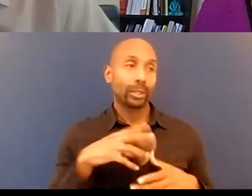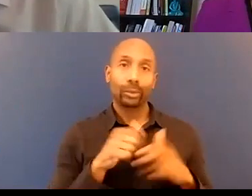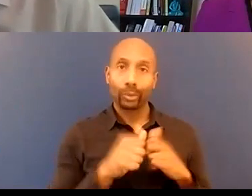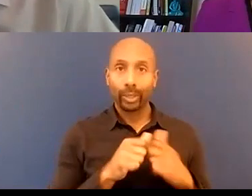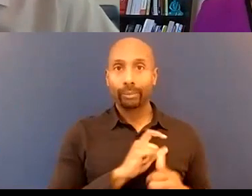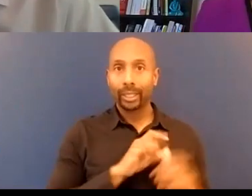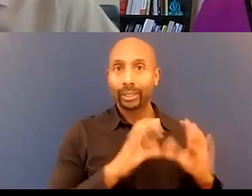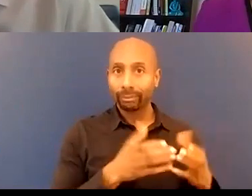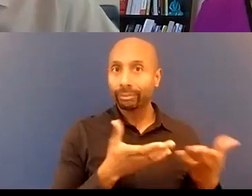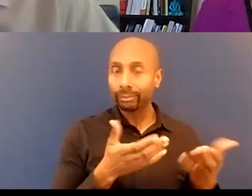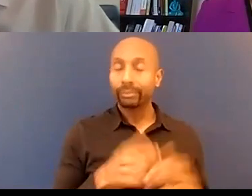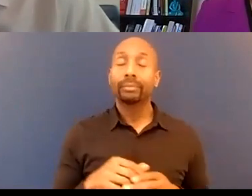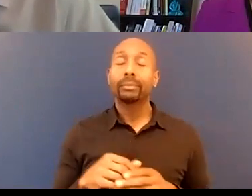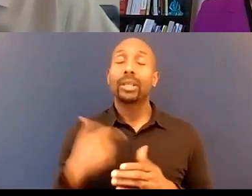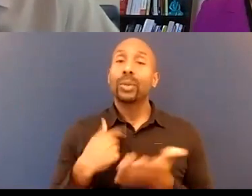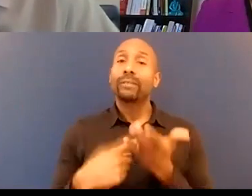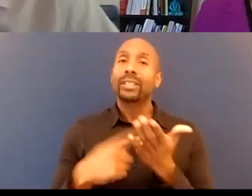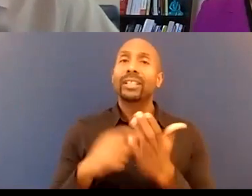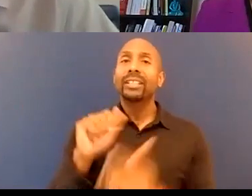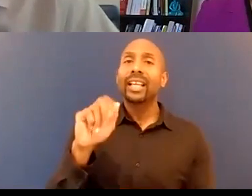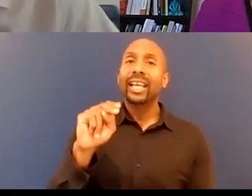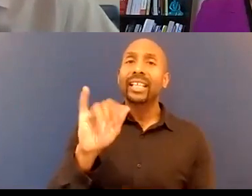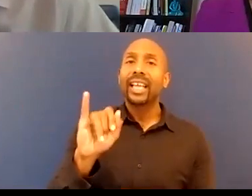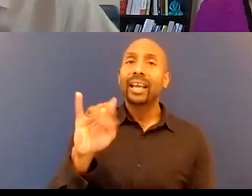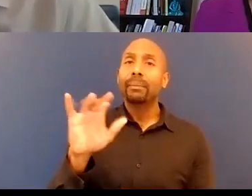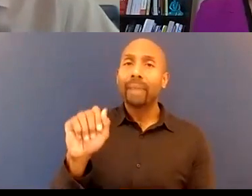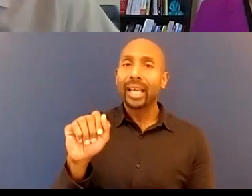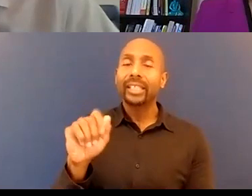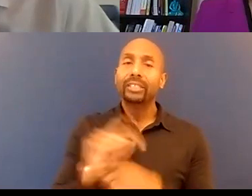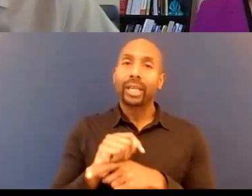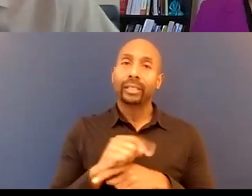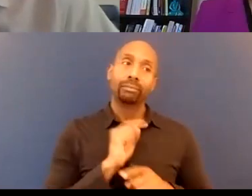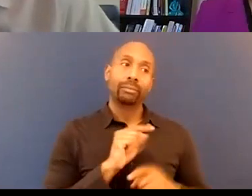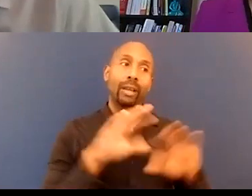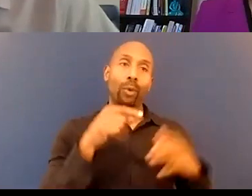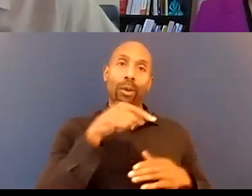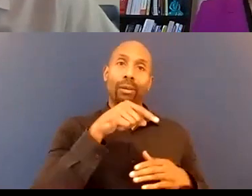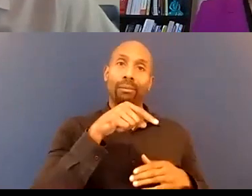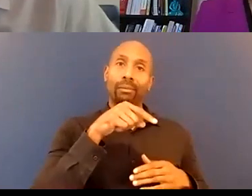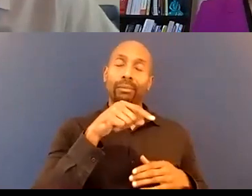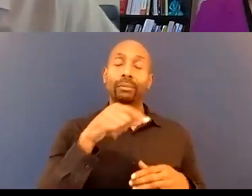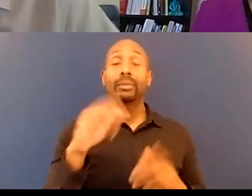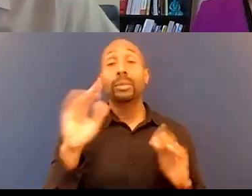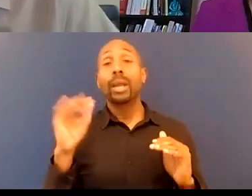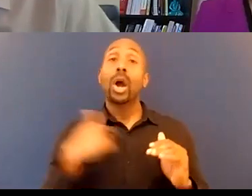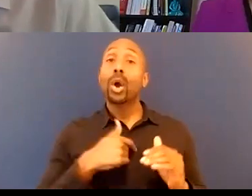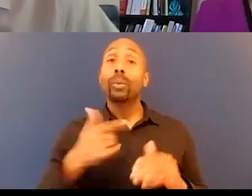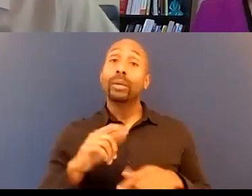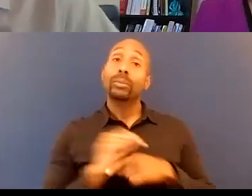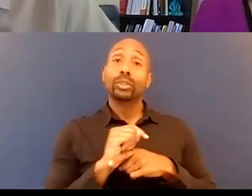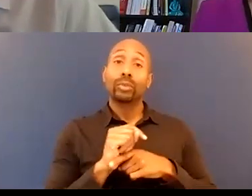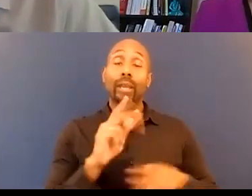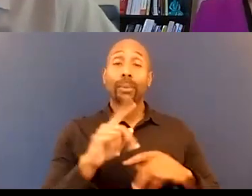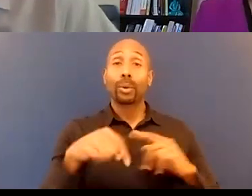training for law enforcement and it seems like the expectation is is that we're going to take training and give it to people when they join the